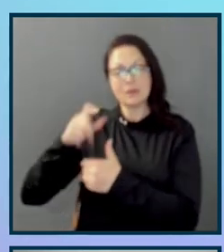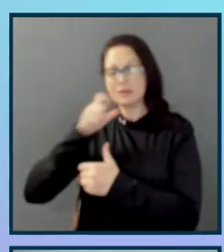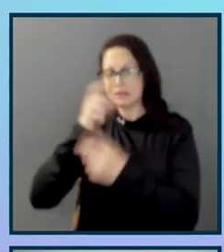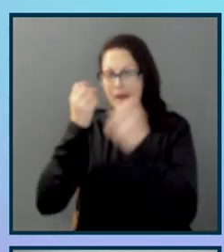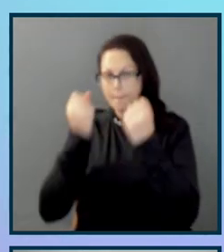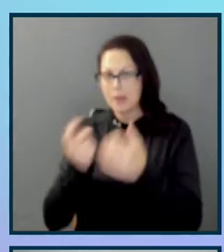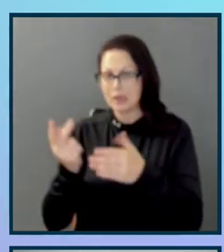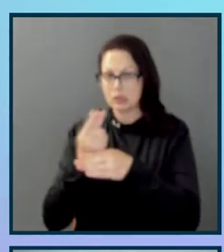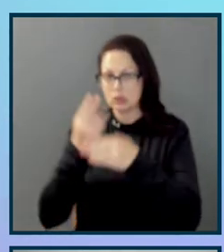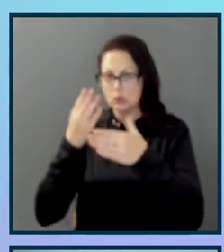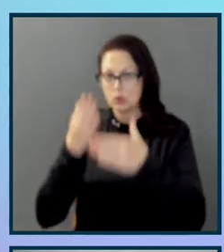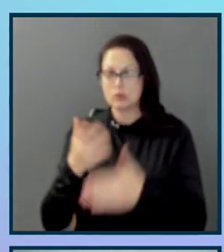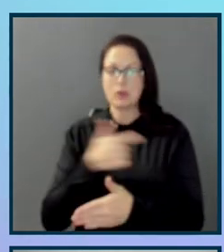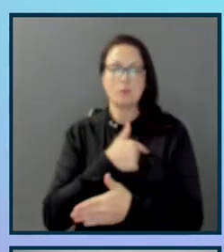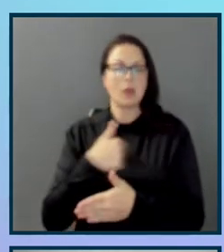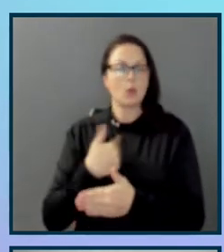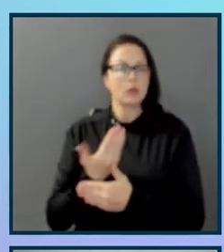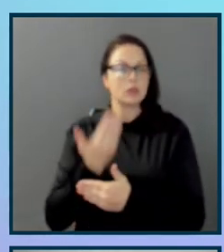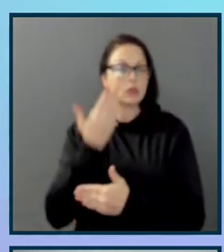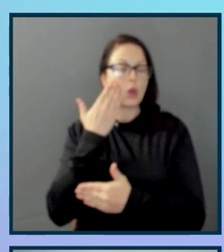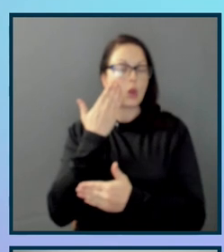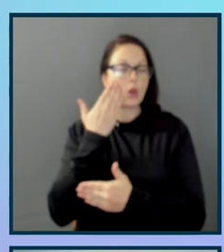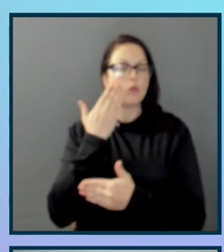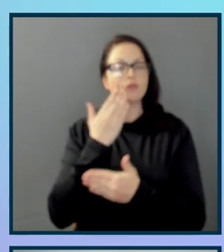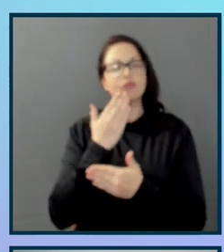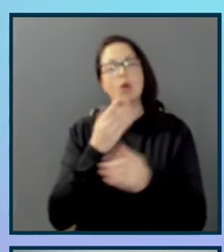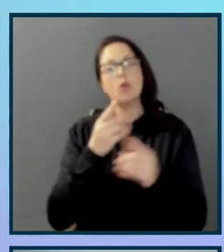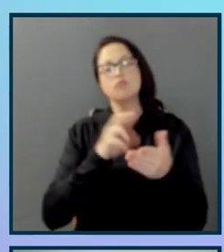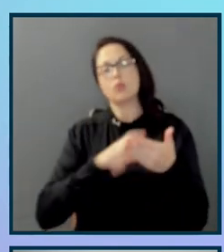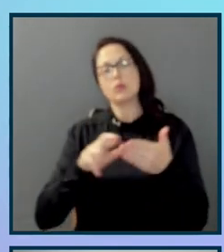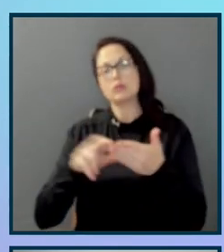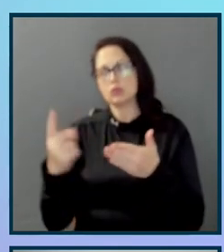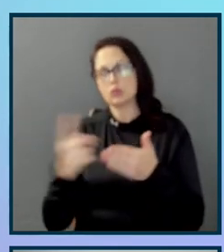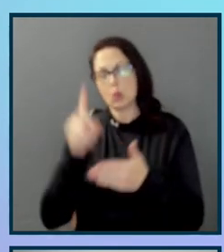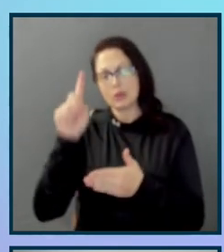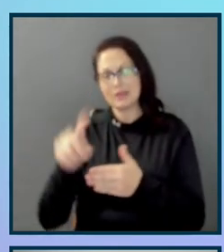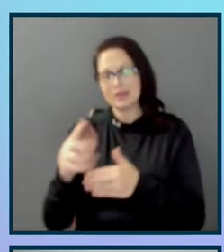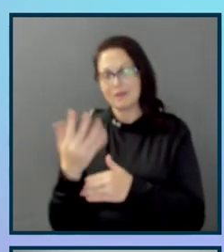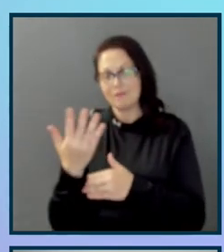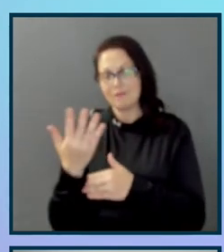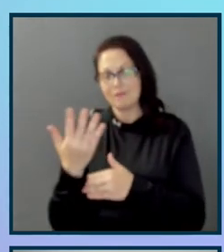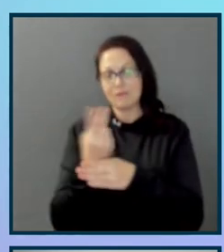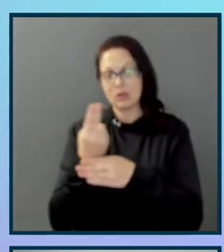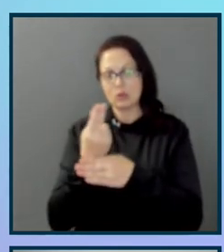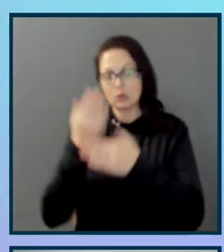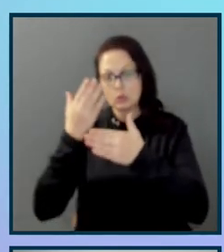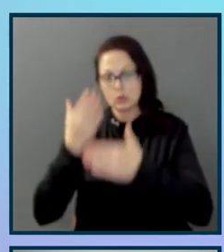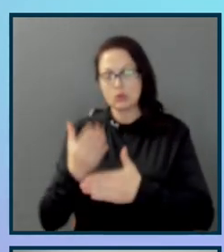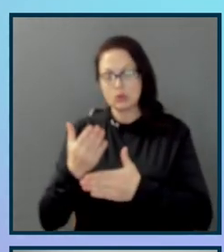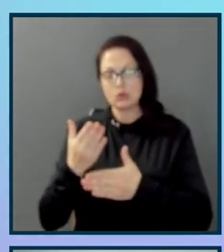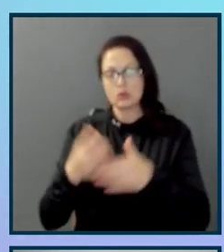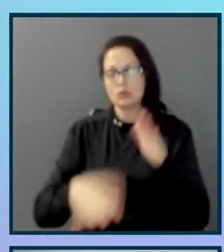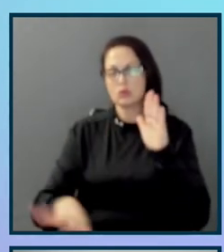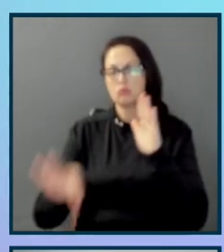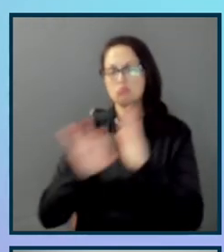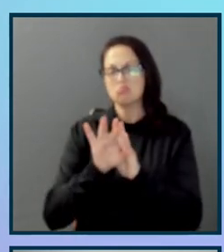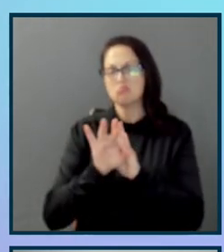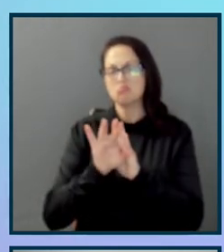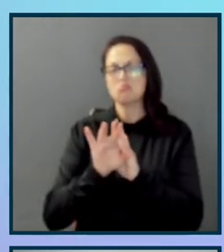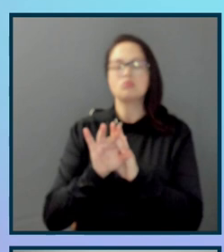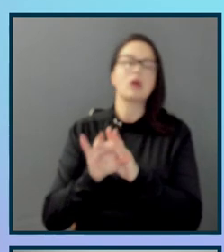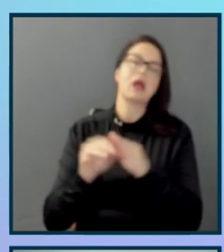well-established UX research that you only need five users to discover about 85% of your usability problems.